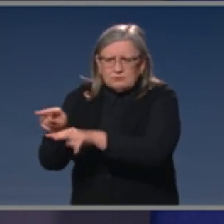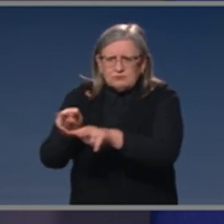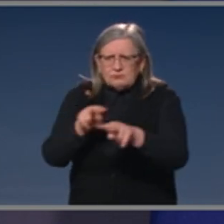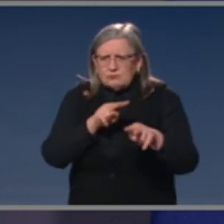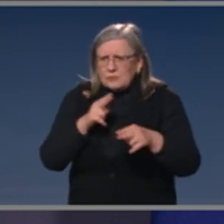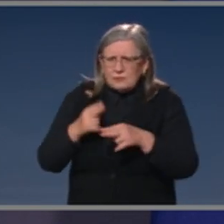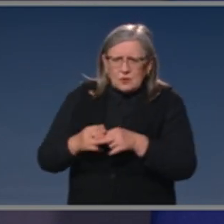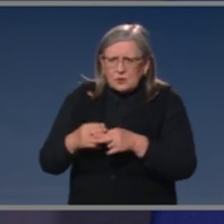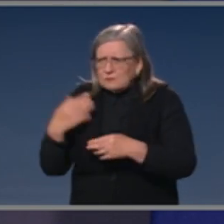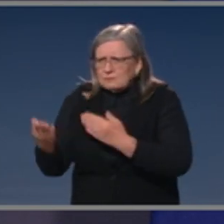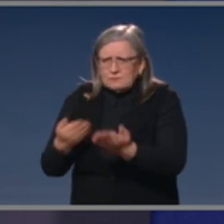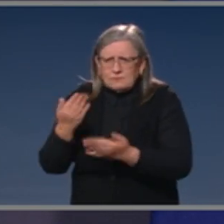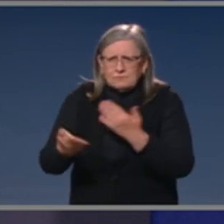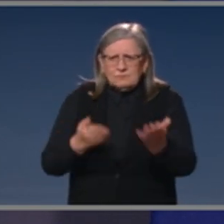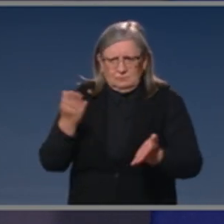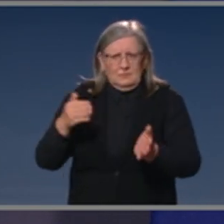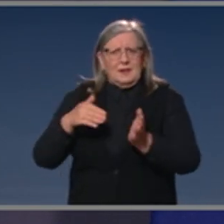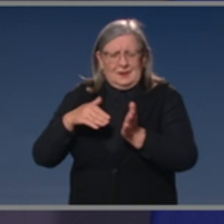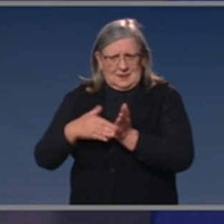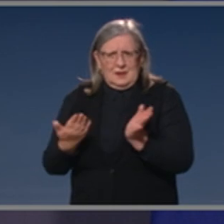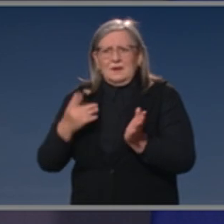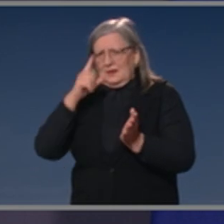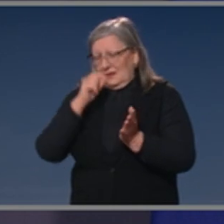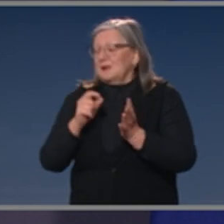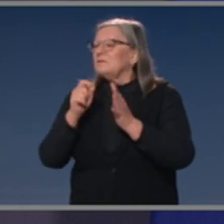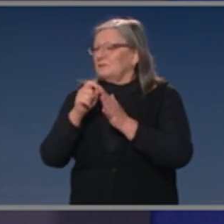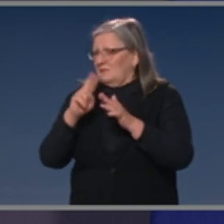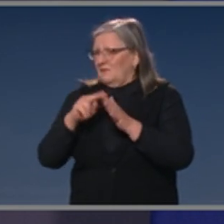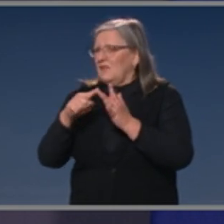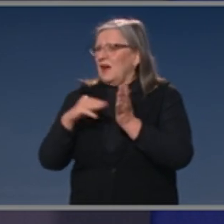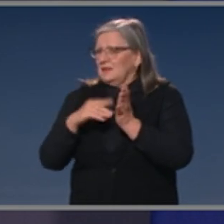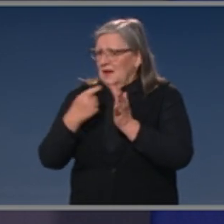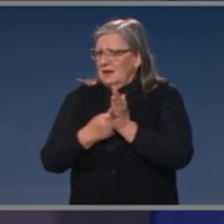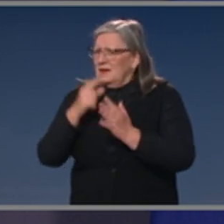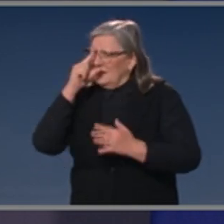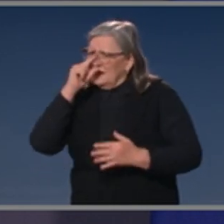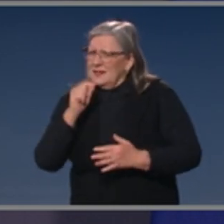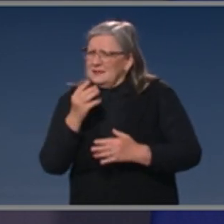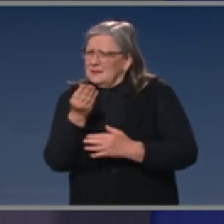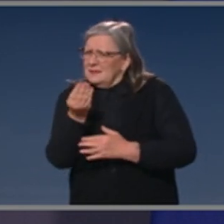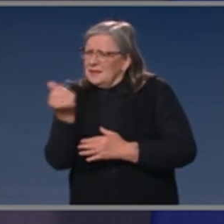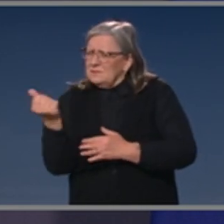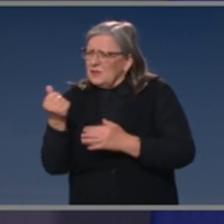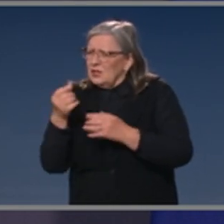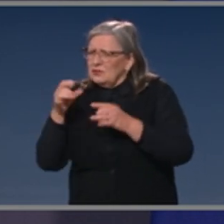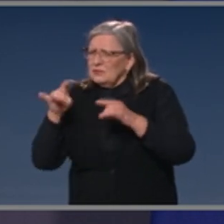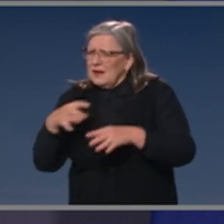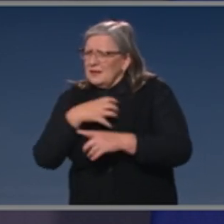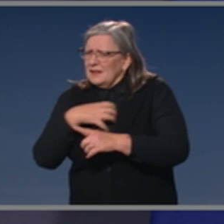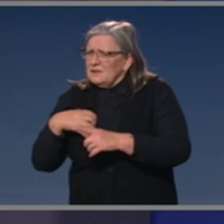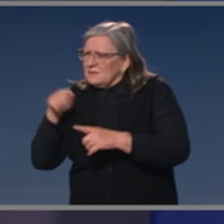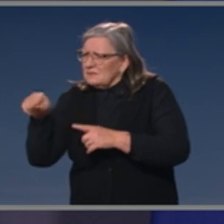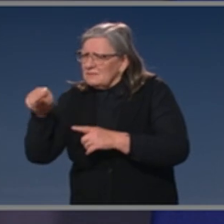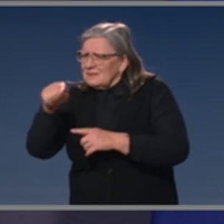Pfizer is available through some Commonwealth clinics and state clinics, and over the course of July,